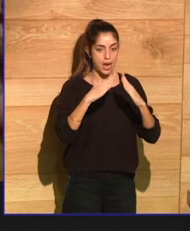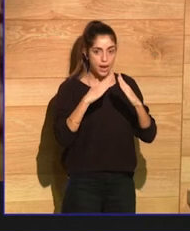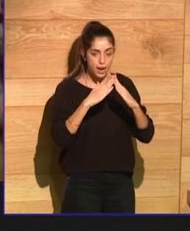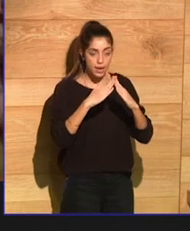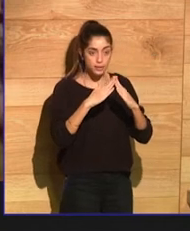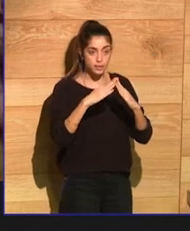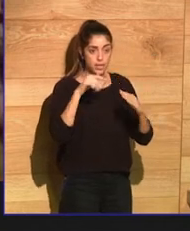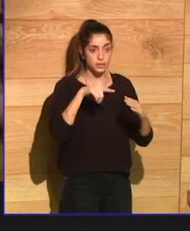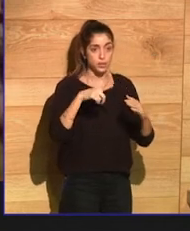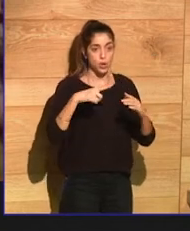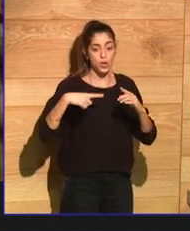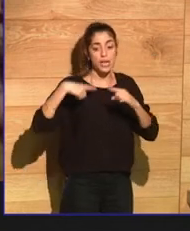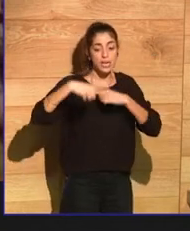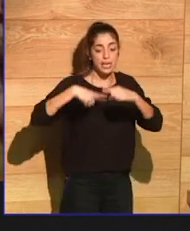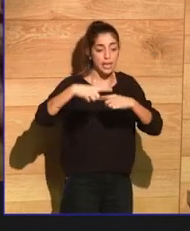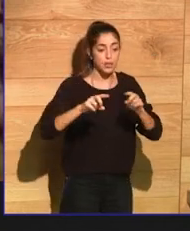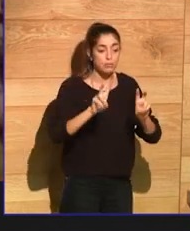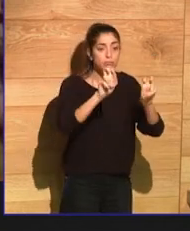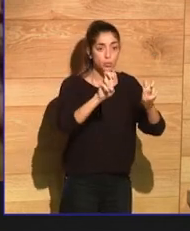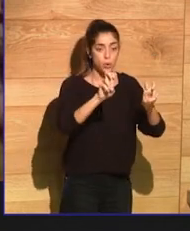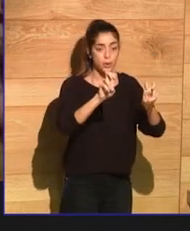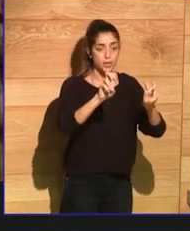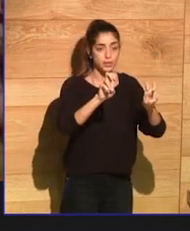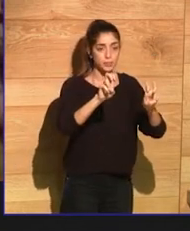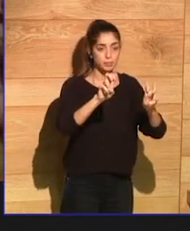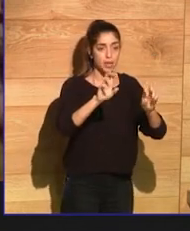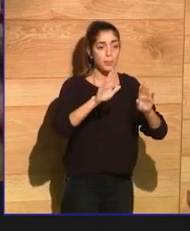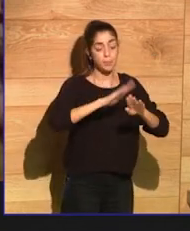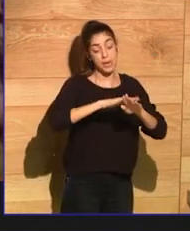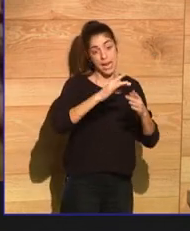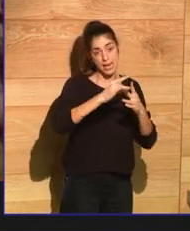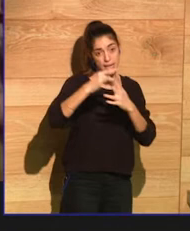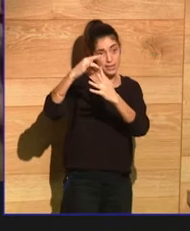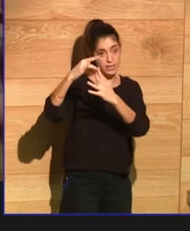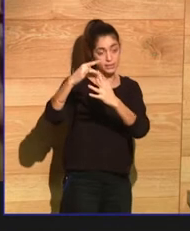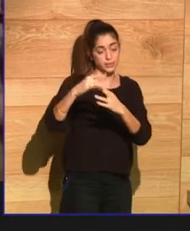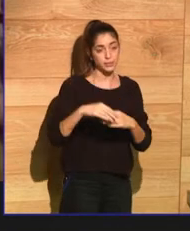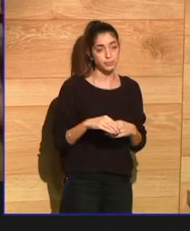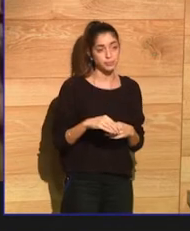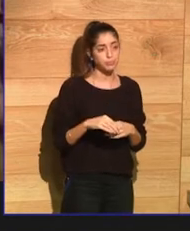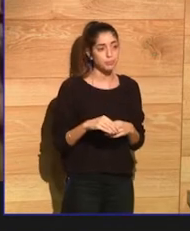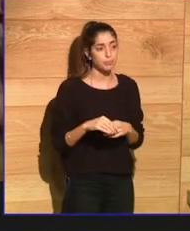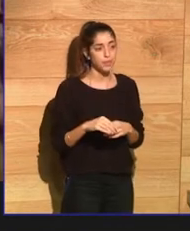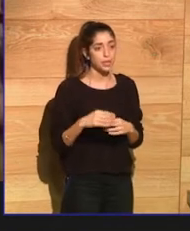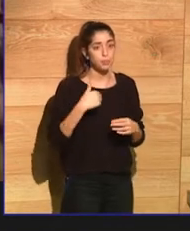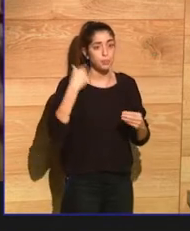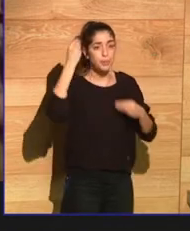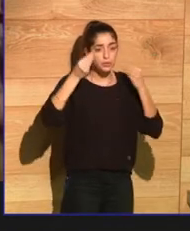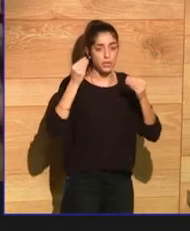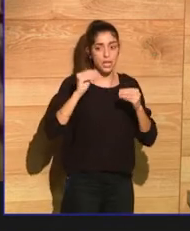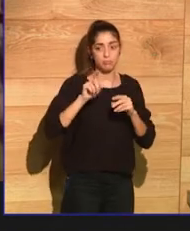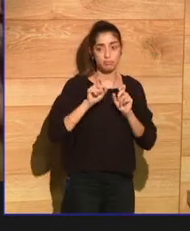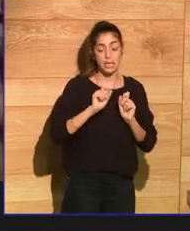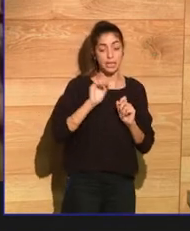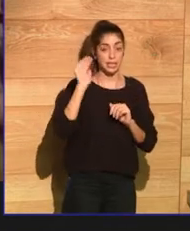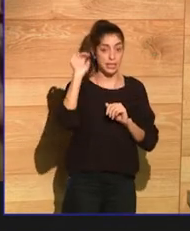Much in the same way that in previous overseas battles, a generation of leaders would always emerge. And so I think in